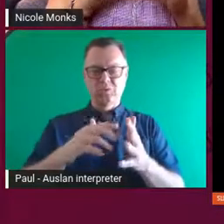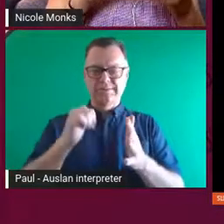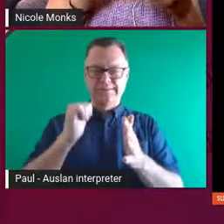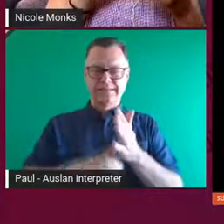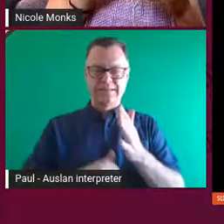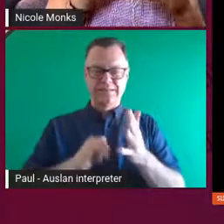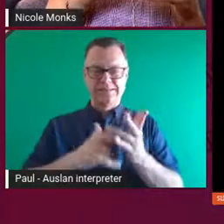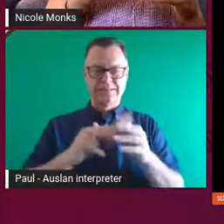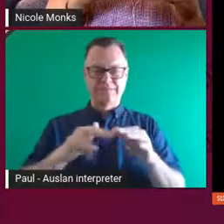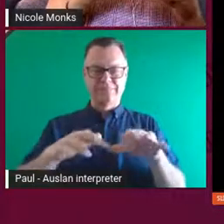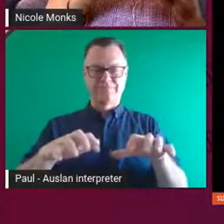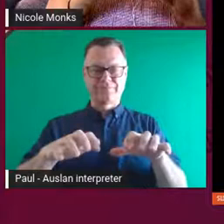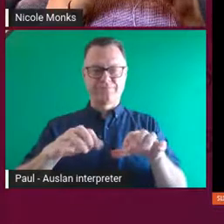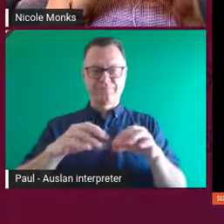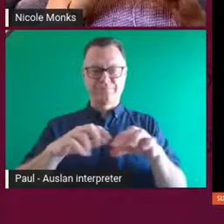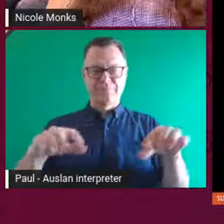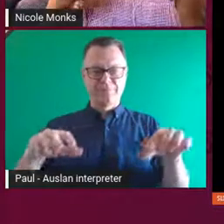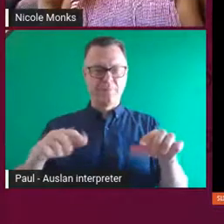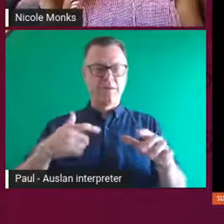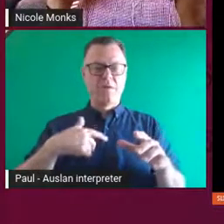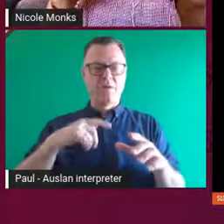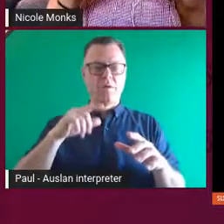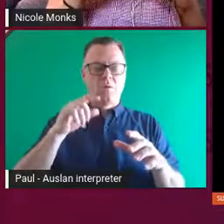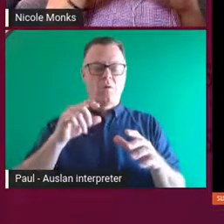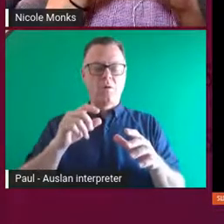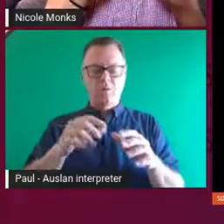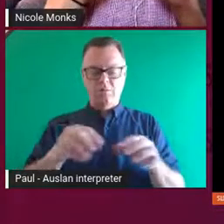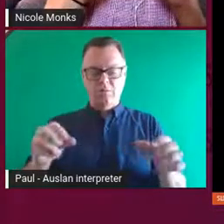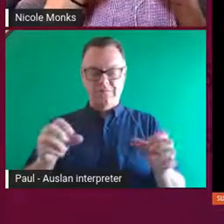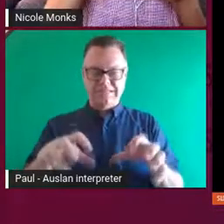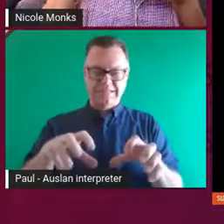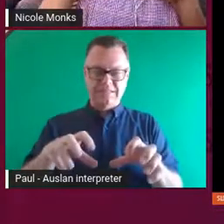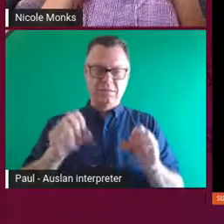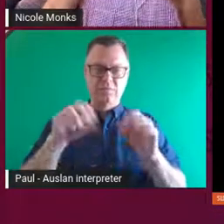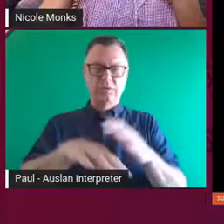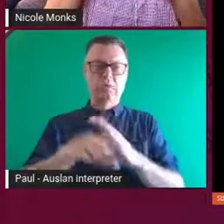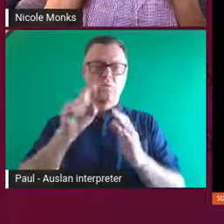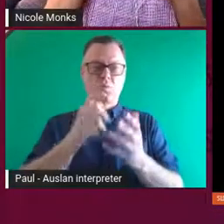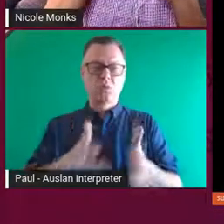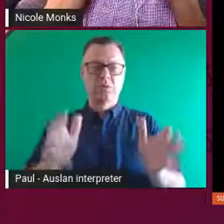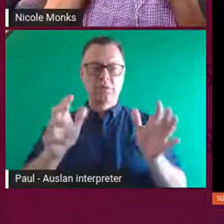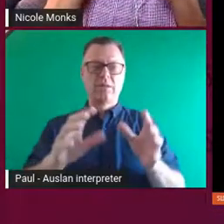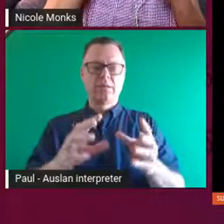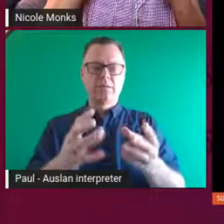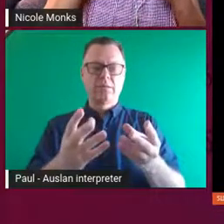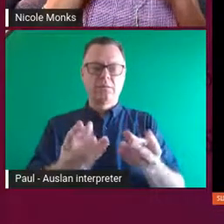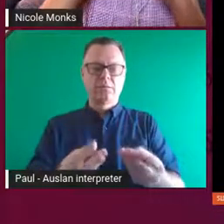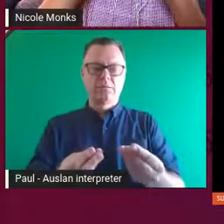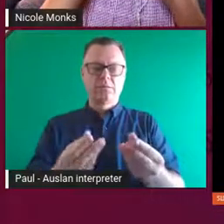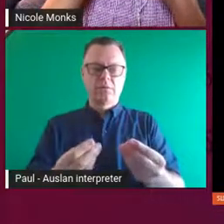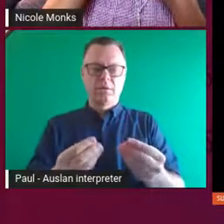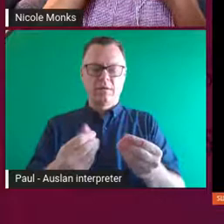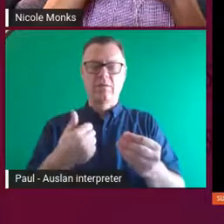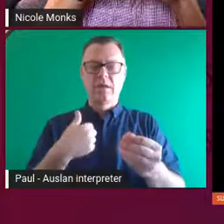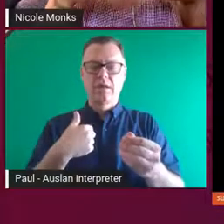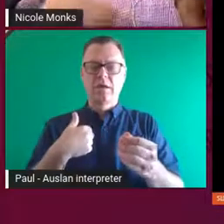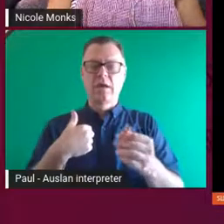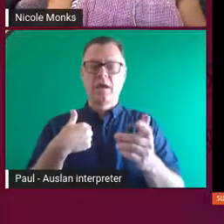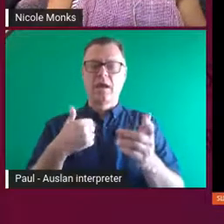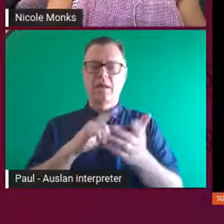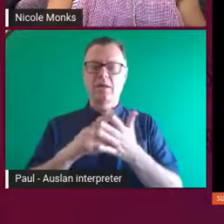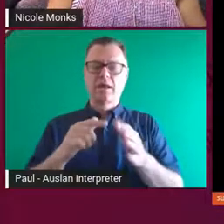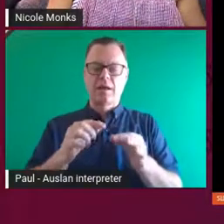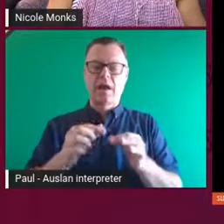go back to being very, very pliable. And then you could bind it and it would tighten and hold